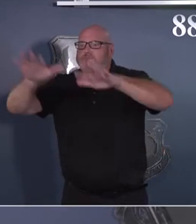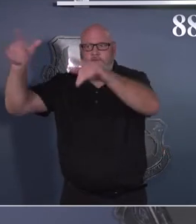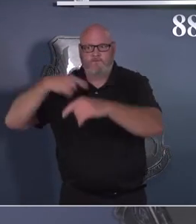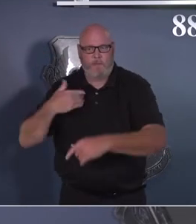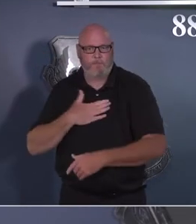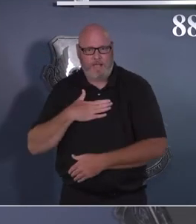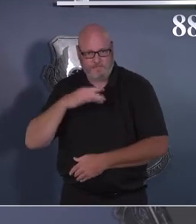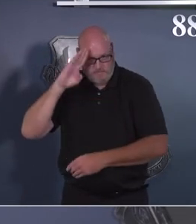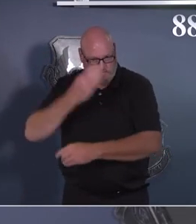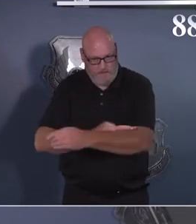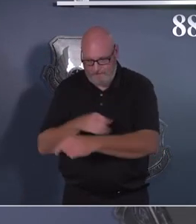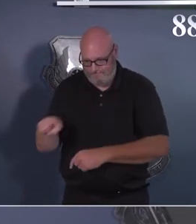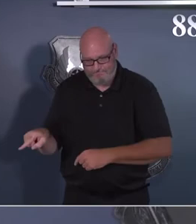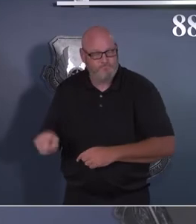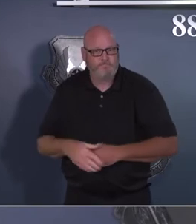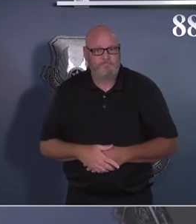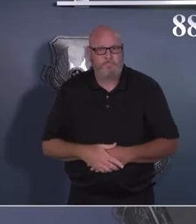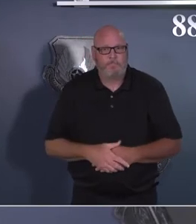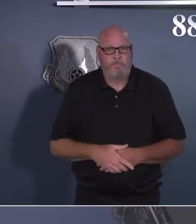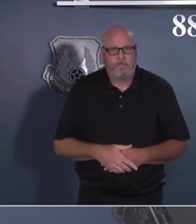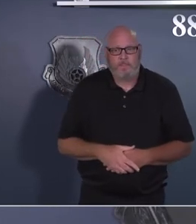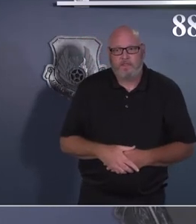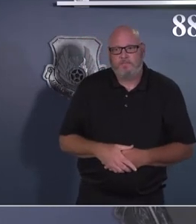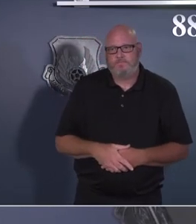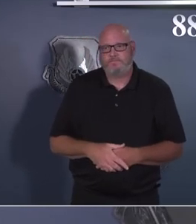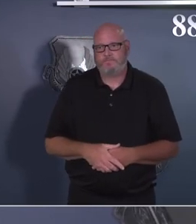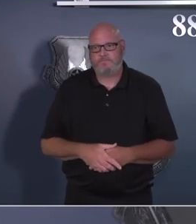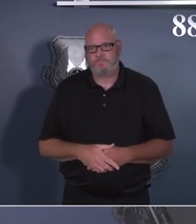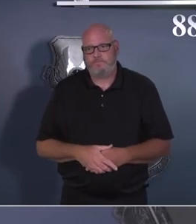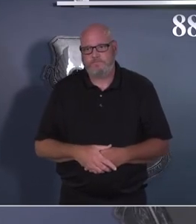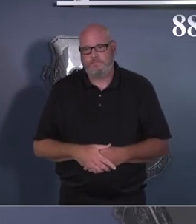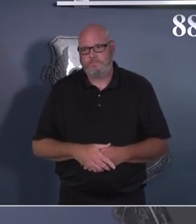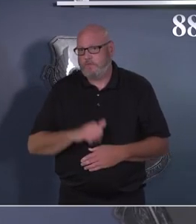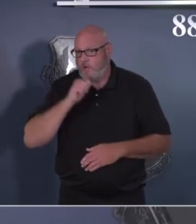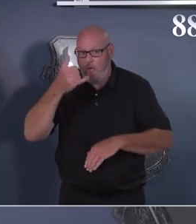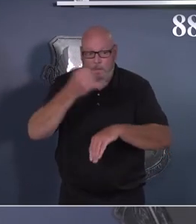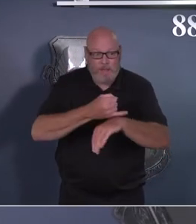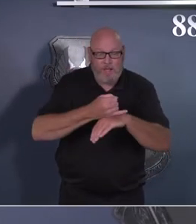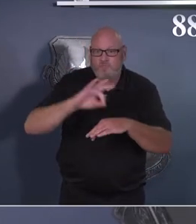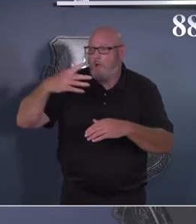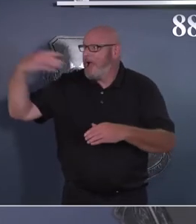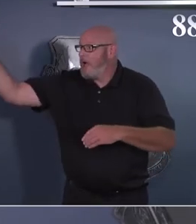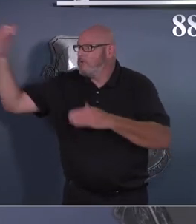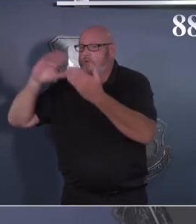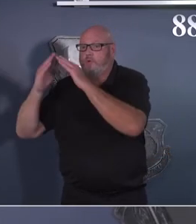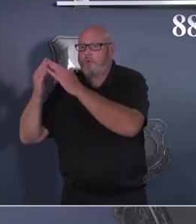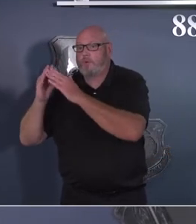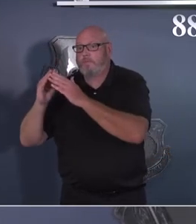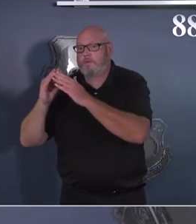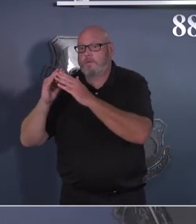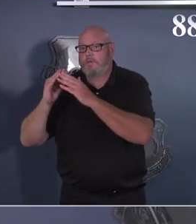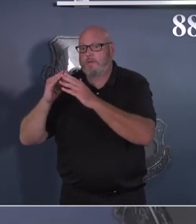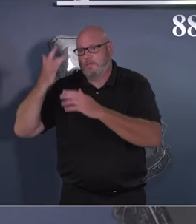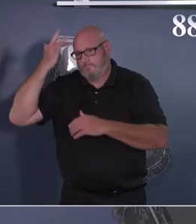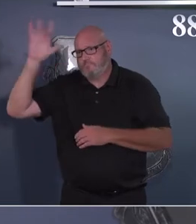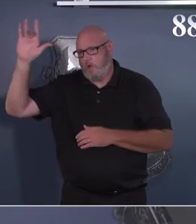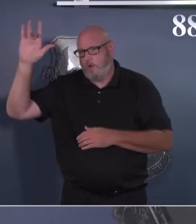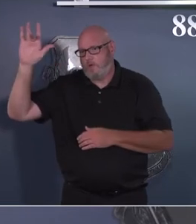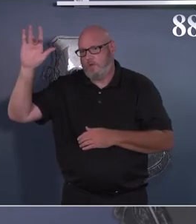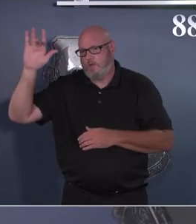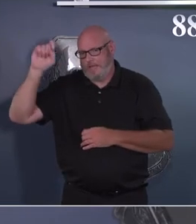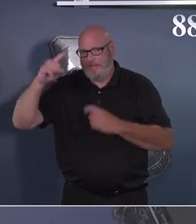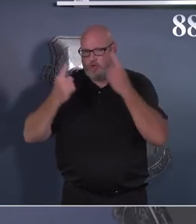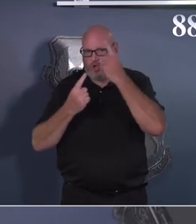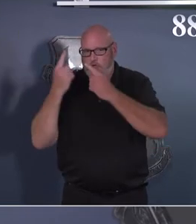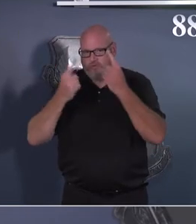other thing I would ask you is be smart off base. The rules off base are different than on base. And so in this exit strategy, as you navigate the local community or you